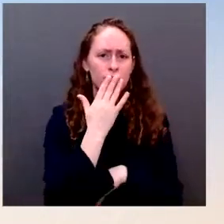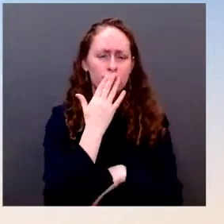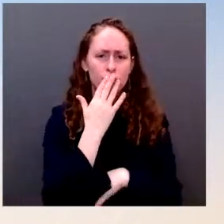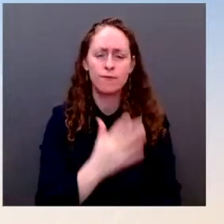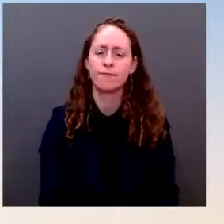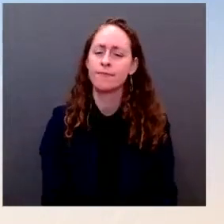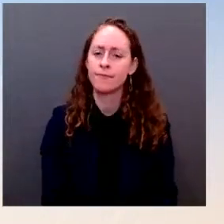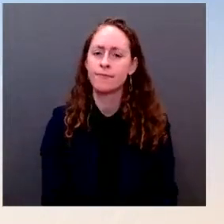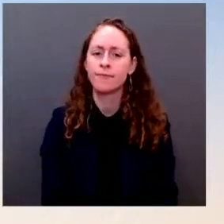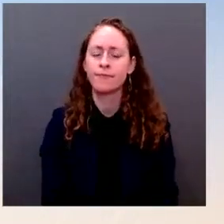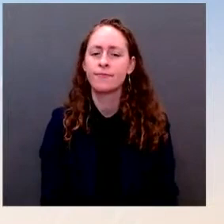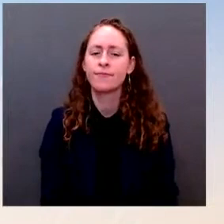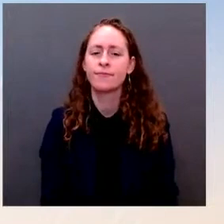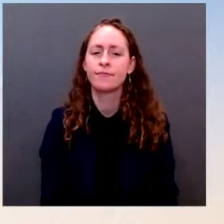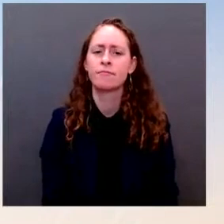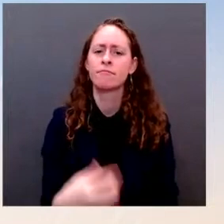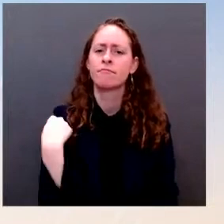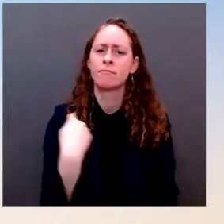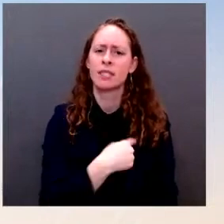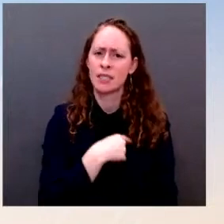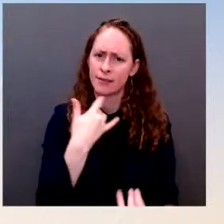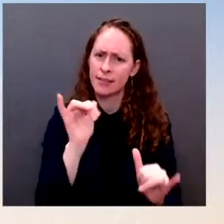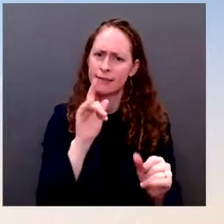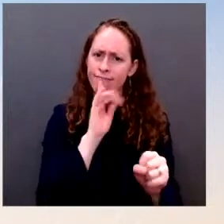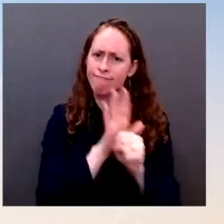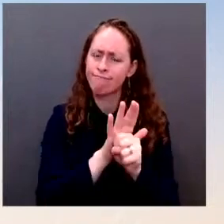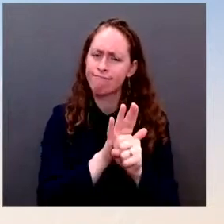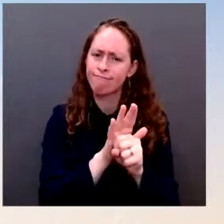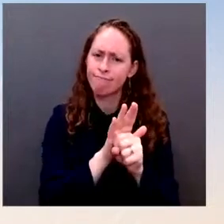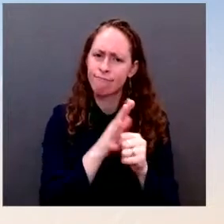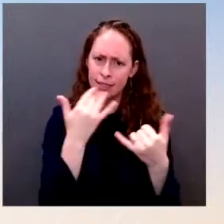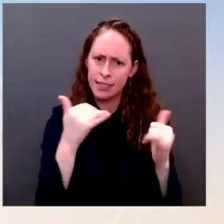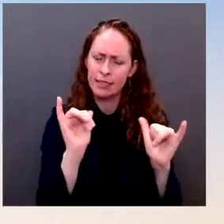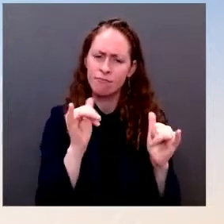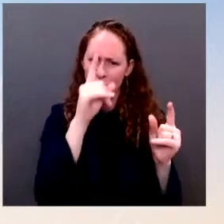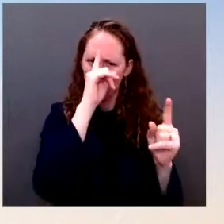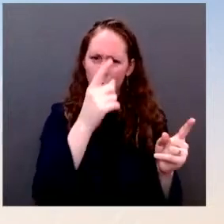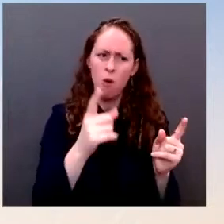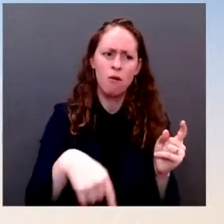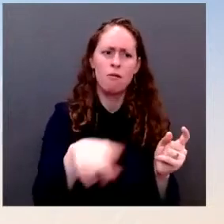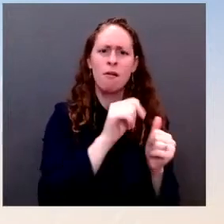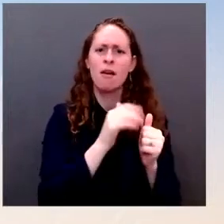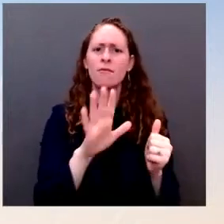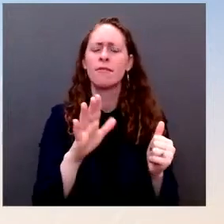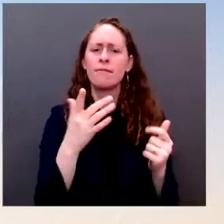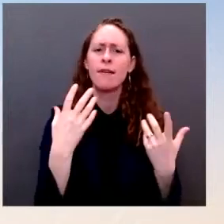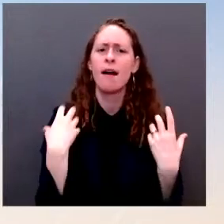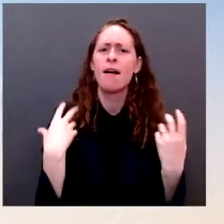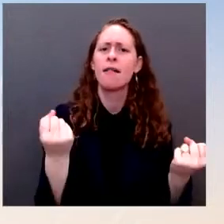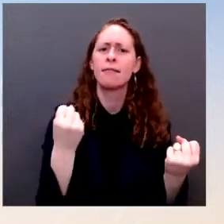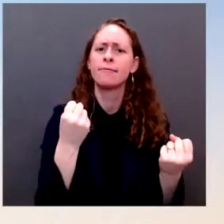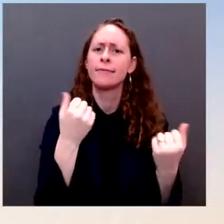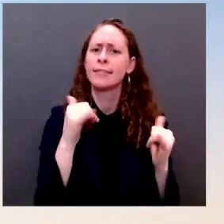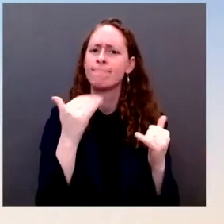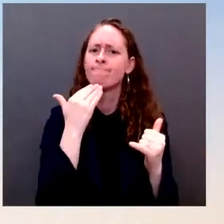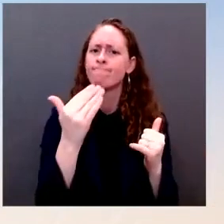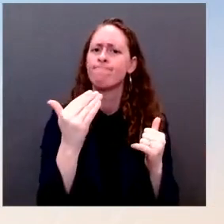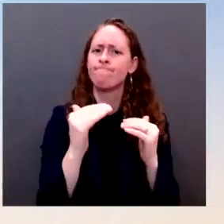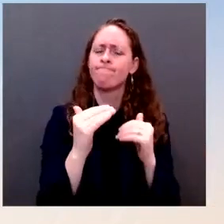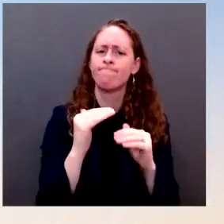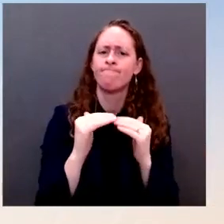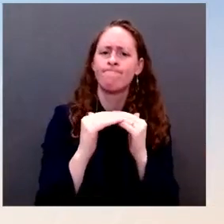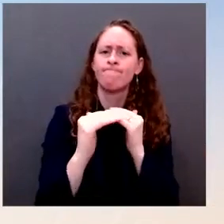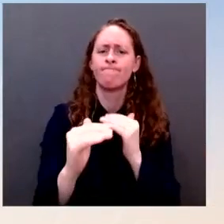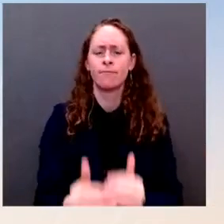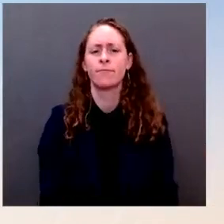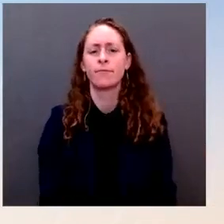in cardiovascular disease. That's why we're taking a whole-of-government approach to reduce diet-related chronic diseases and encourage every American to live